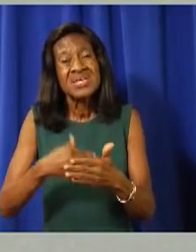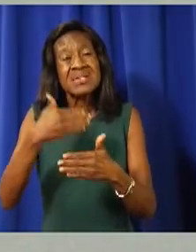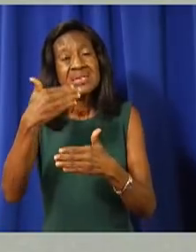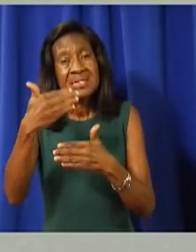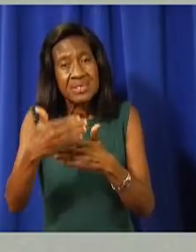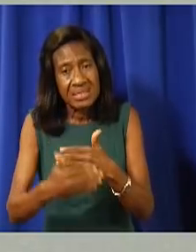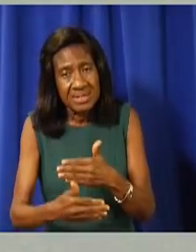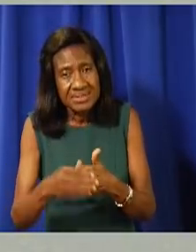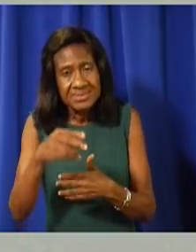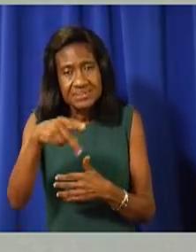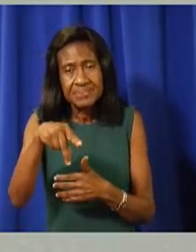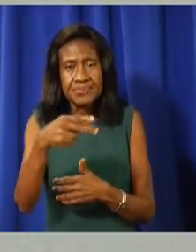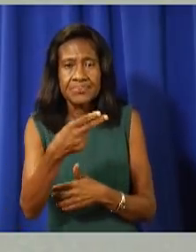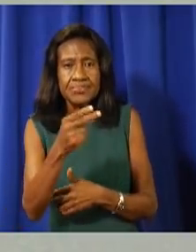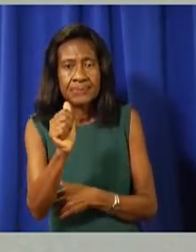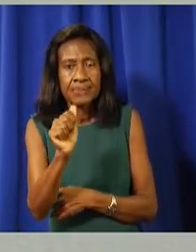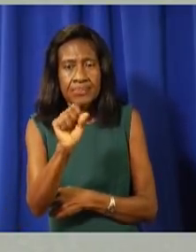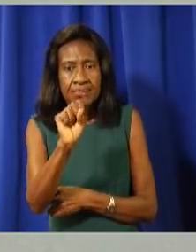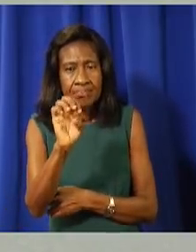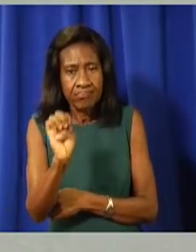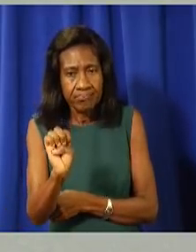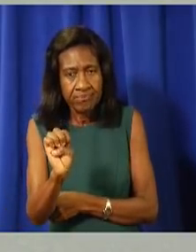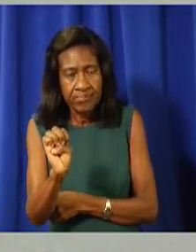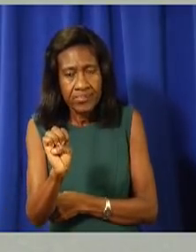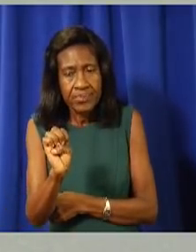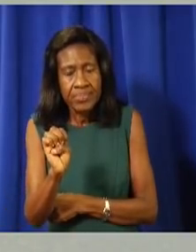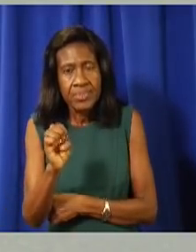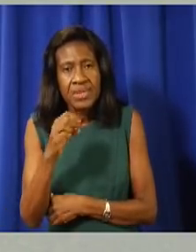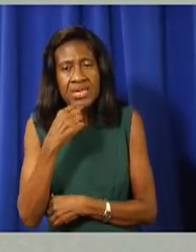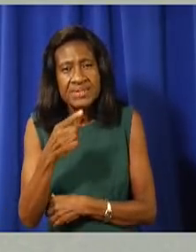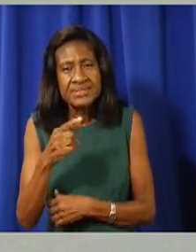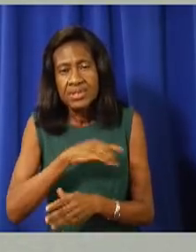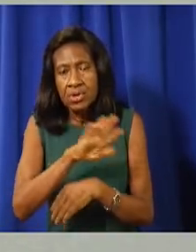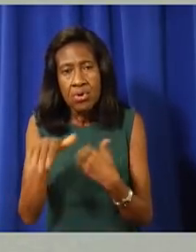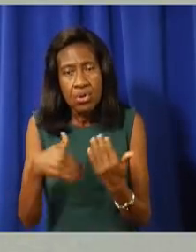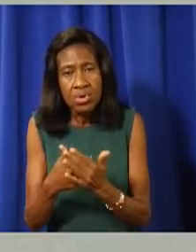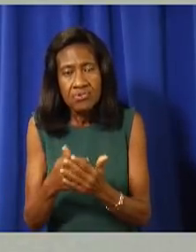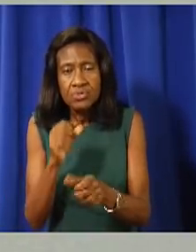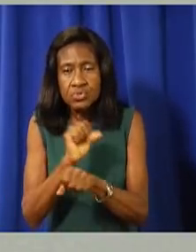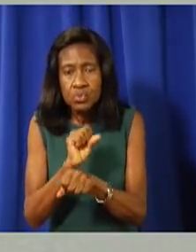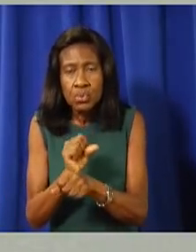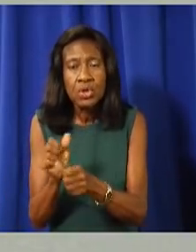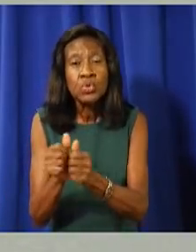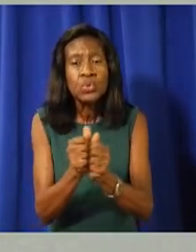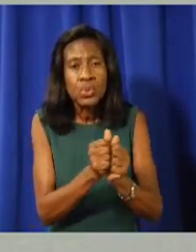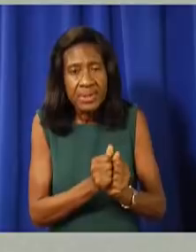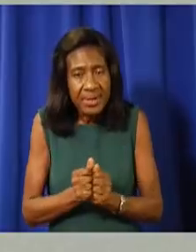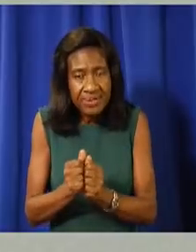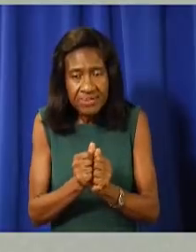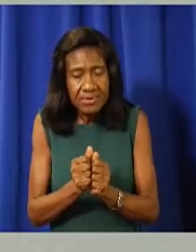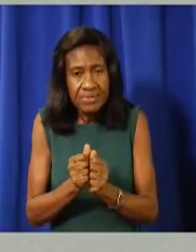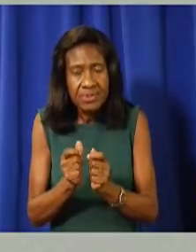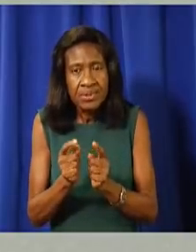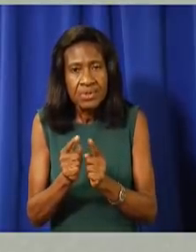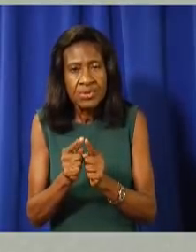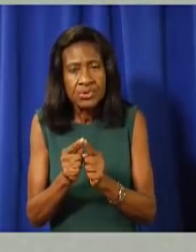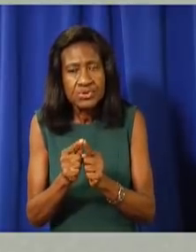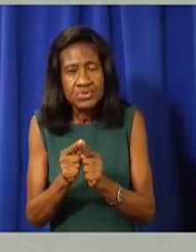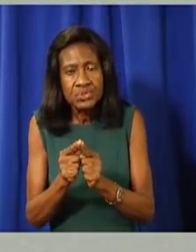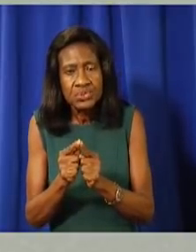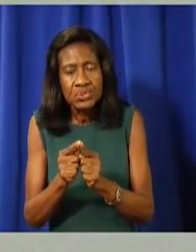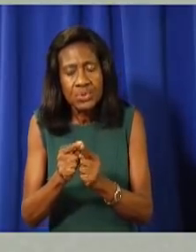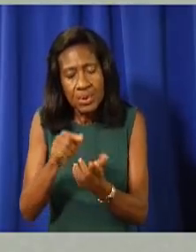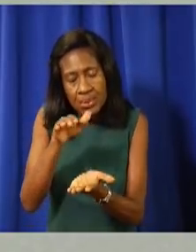You will learn how all of us can work together to mitigate the increased risk of transmission. You will know what is